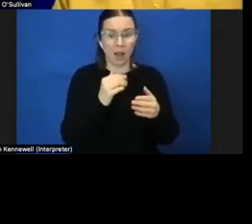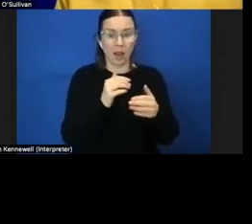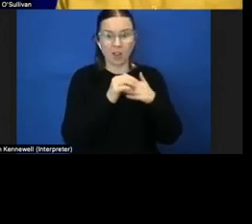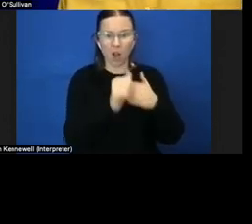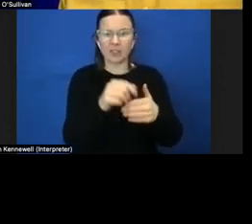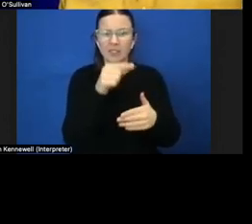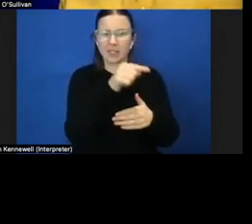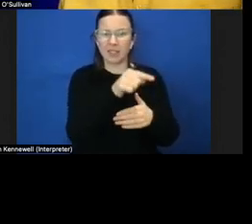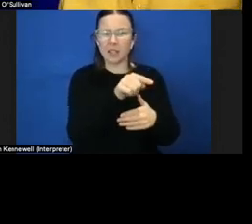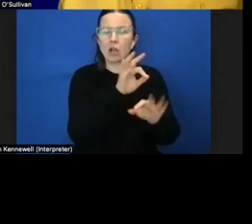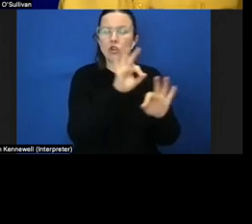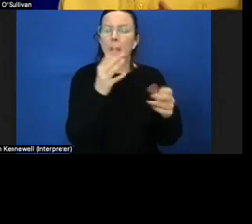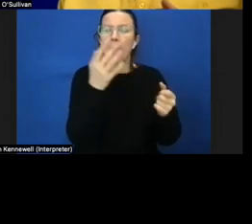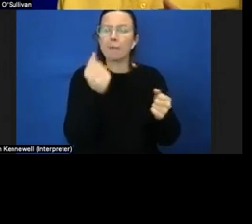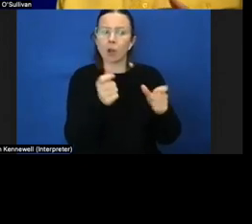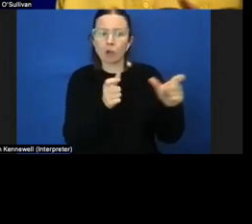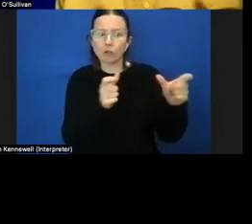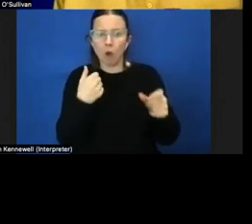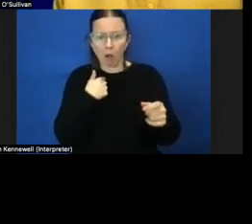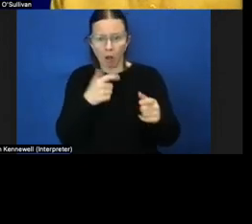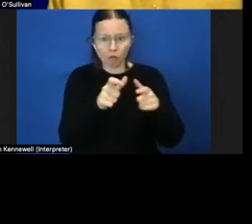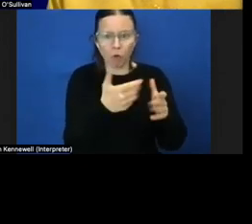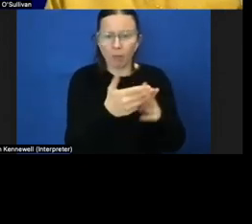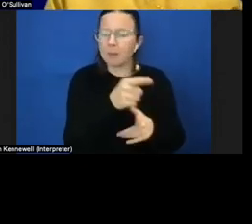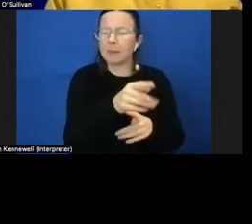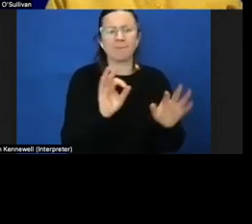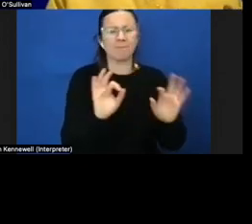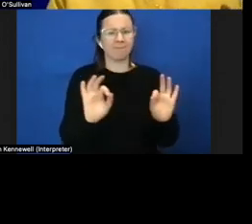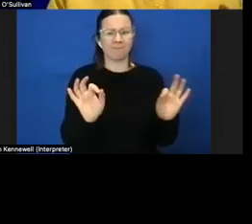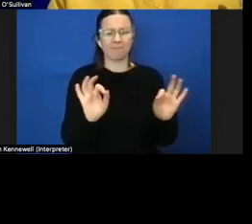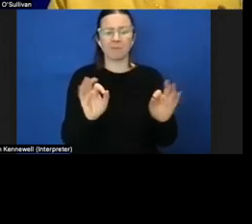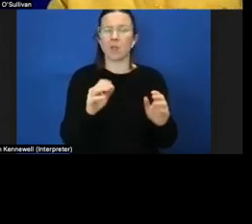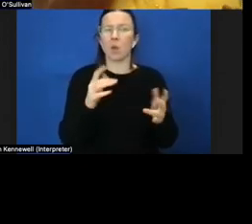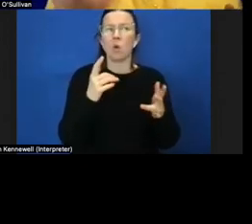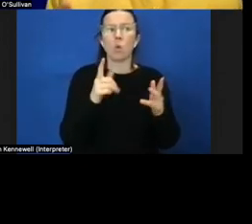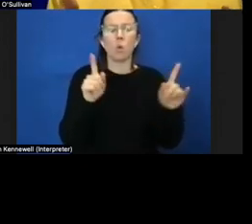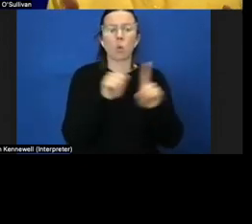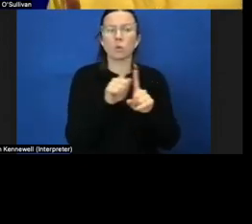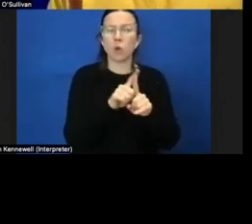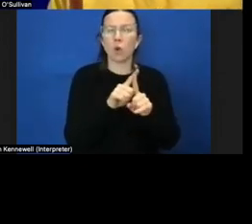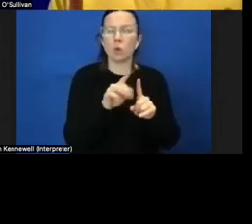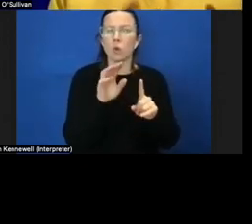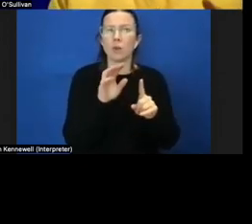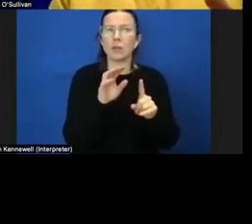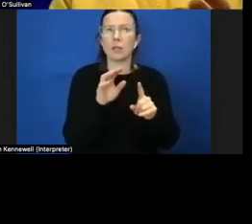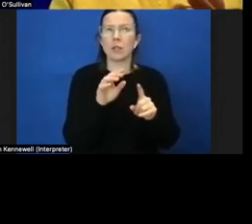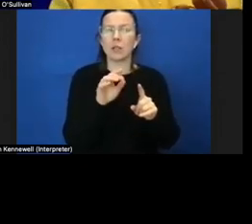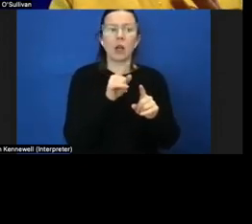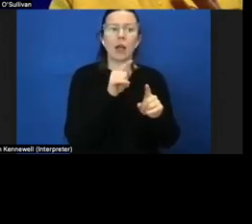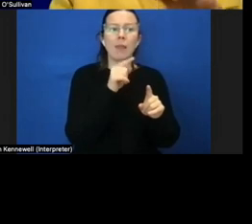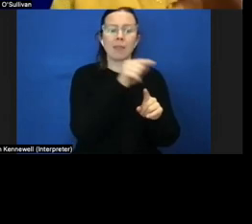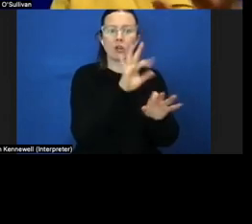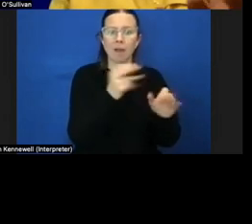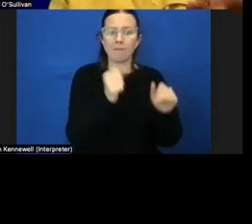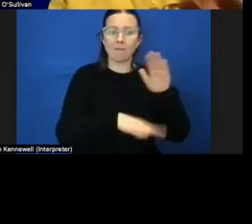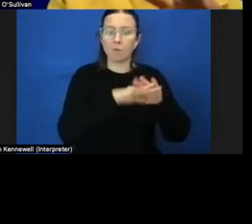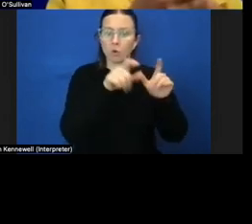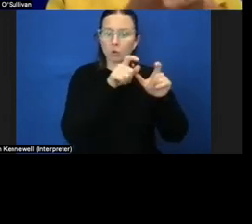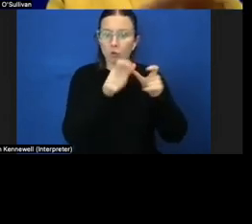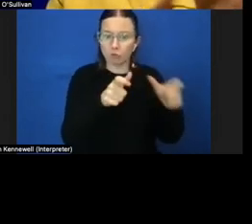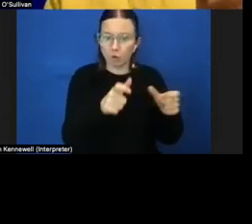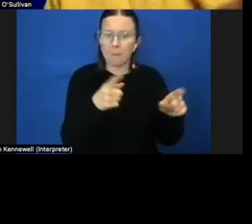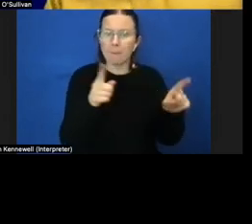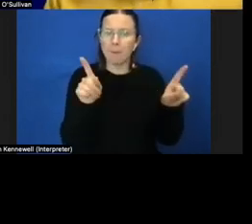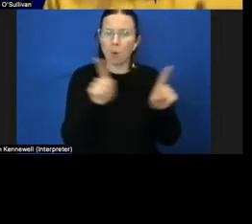having full control um but also um not having full control but is not also not getting